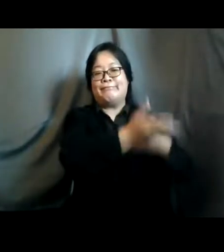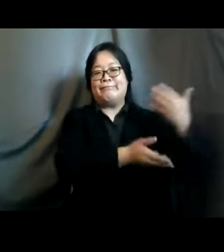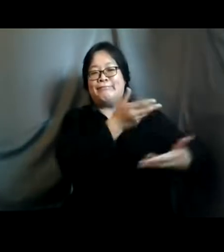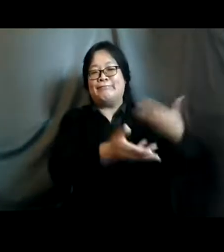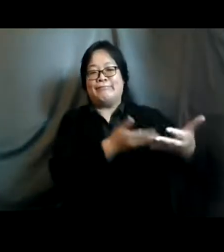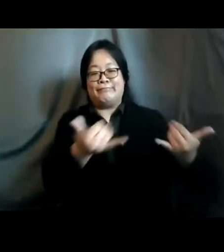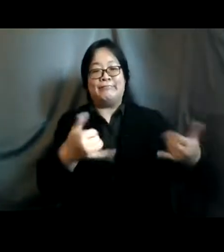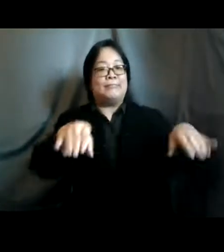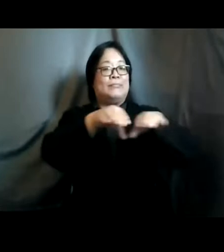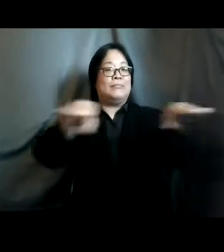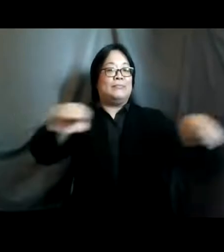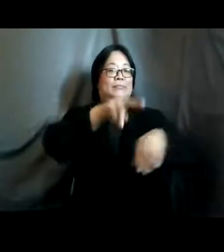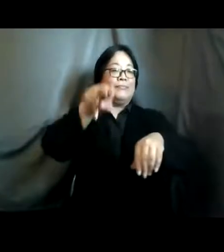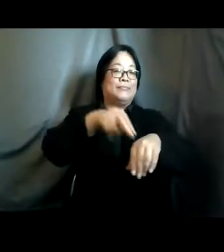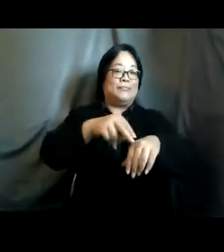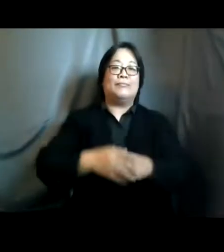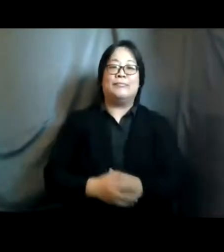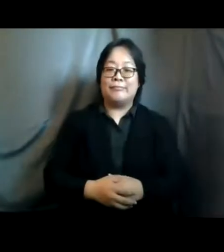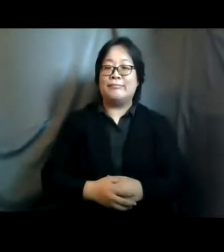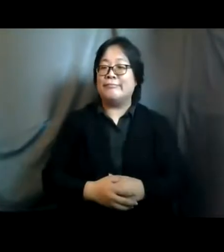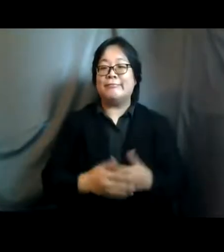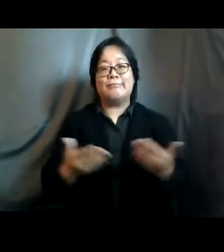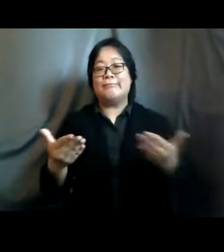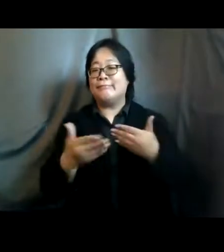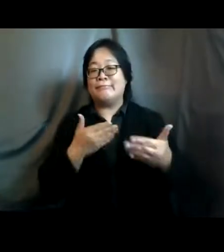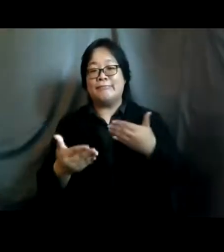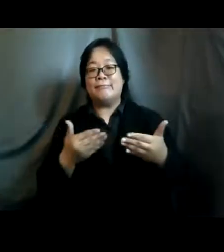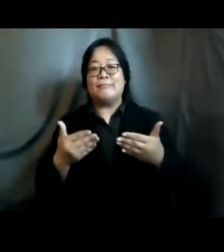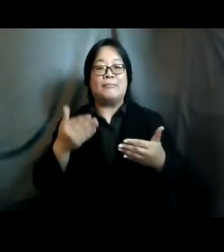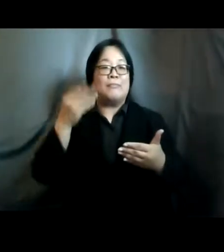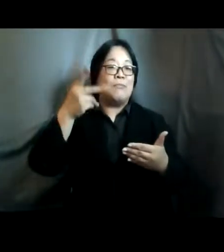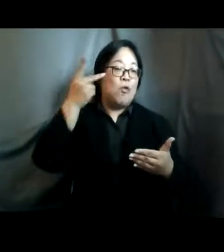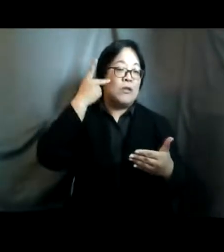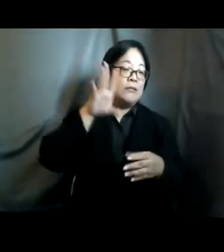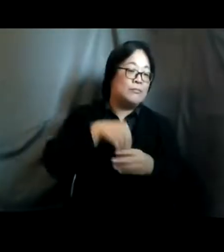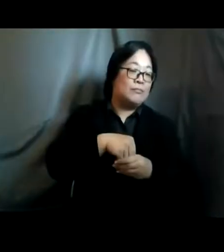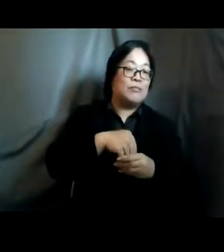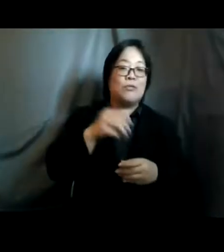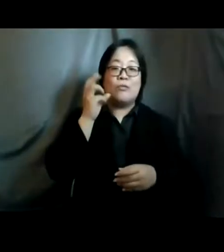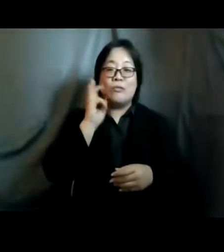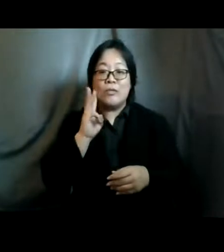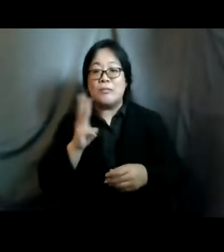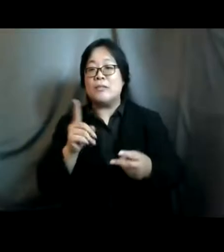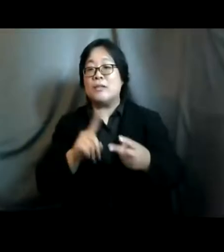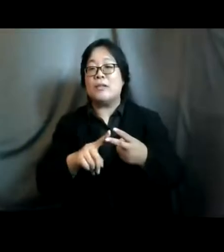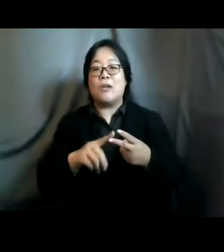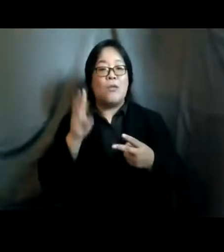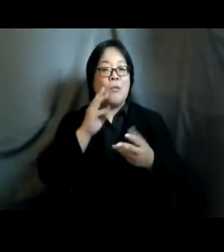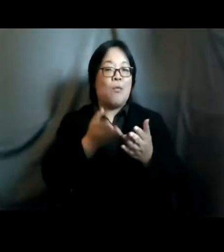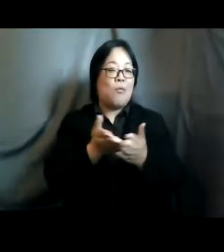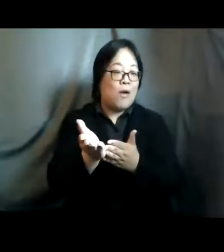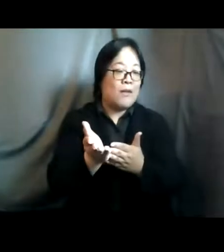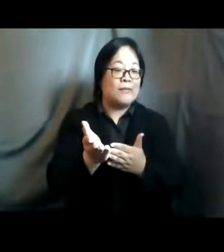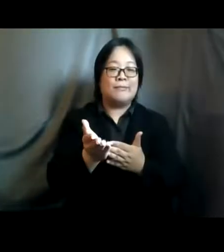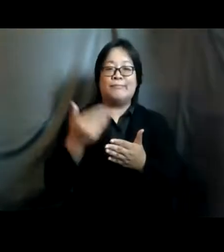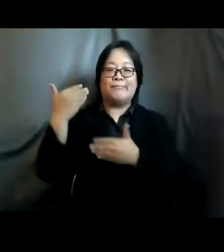national level um whether it is about uh political participation of women uh women's right to inheritance uh women's uh